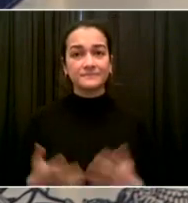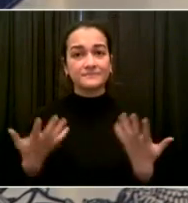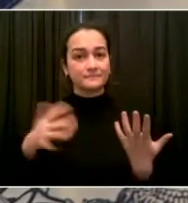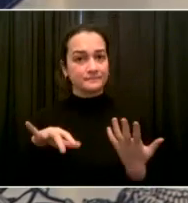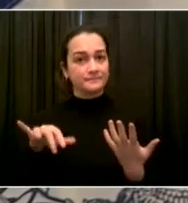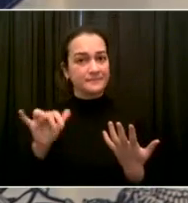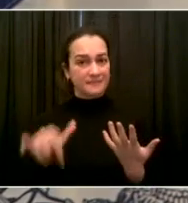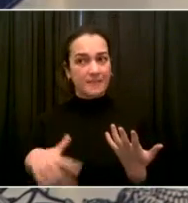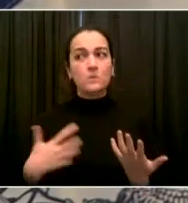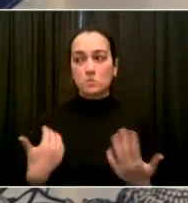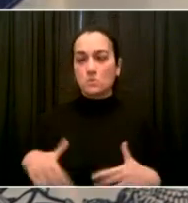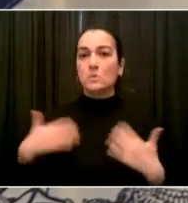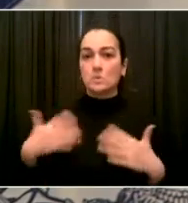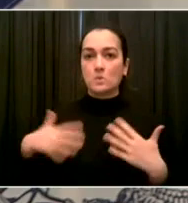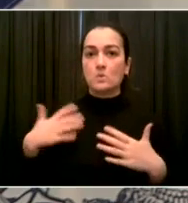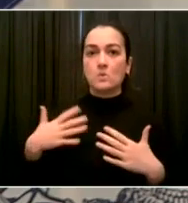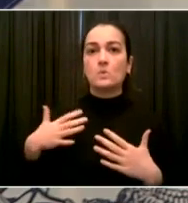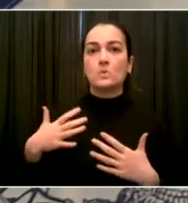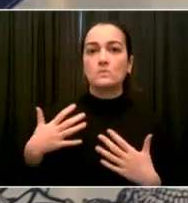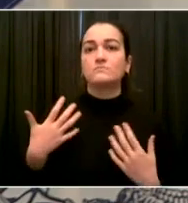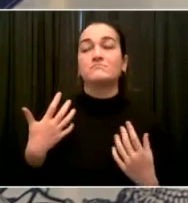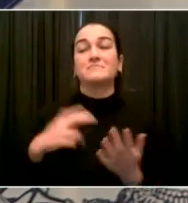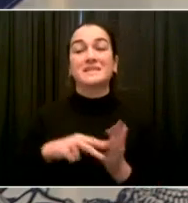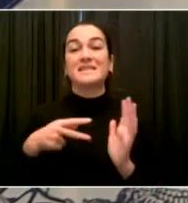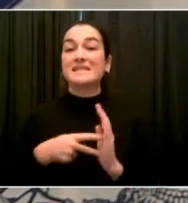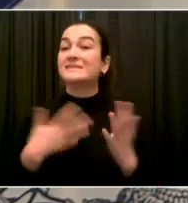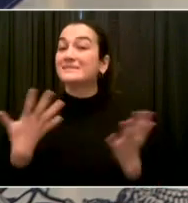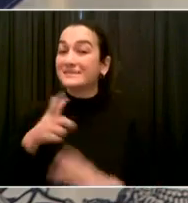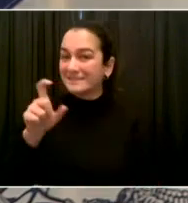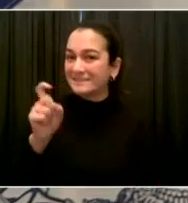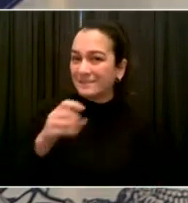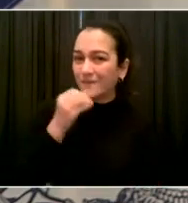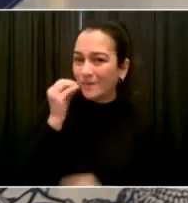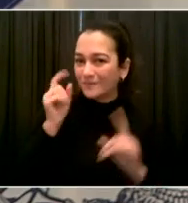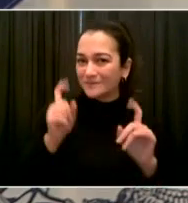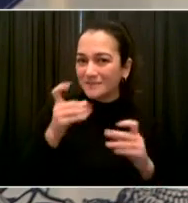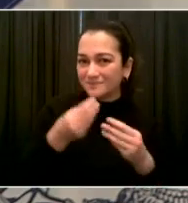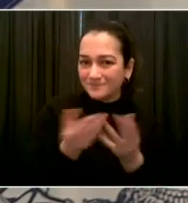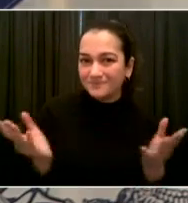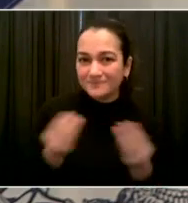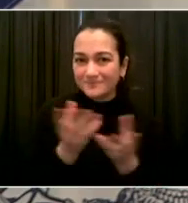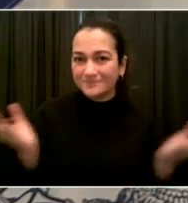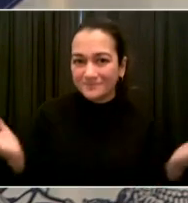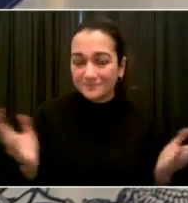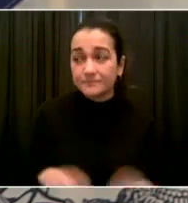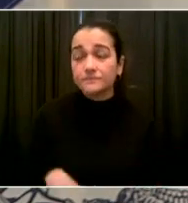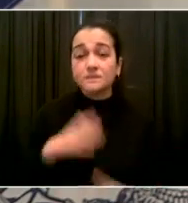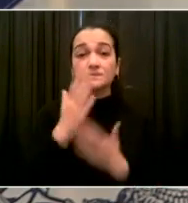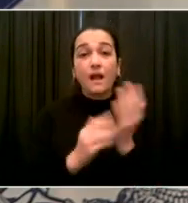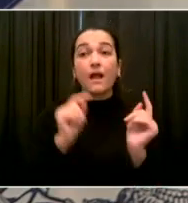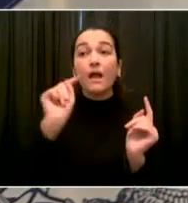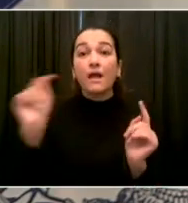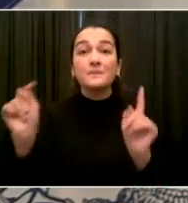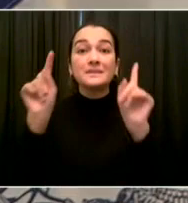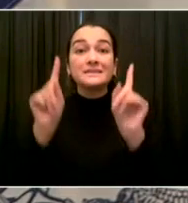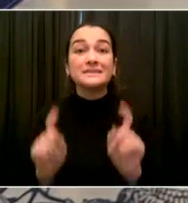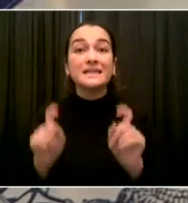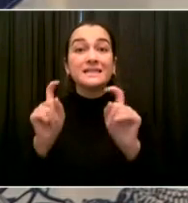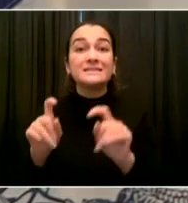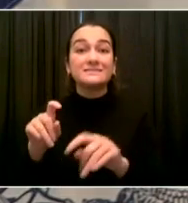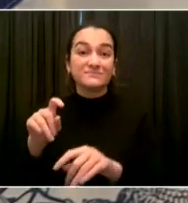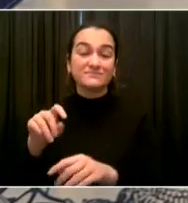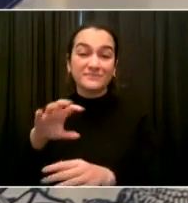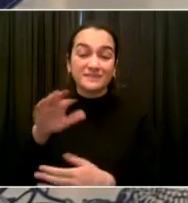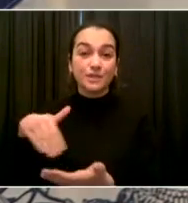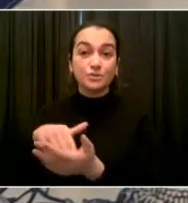home test kits in play, particularly where we're seeing long lines wherever possible. We're trying to particularly at our city run sites. If there's a long line, offer